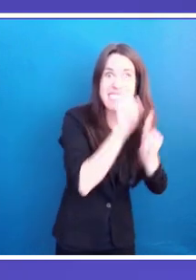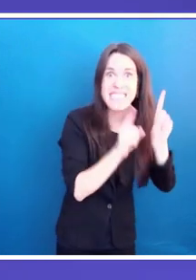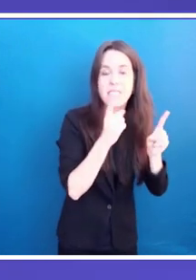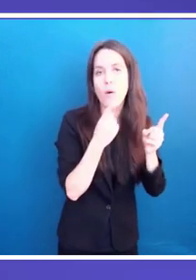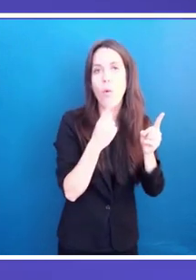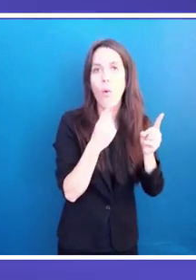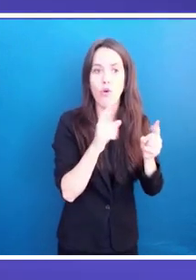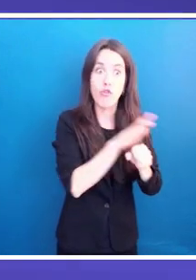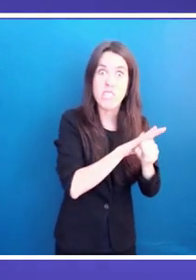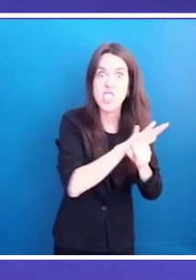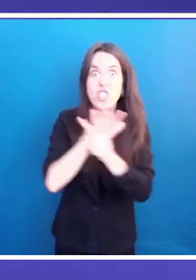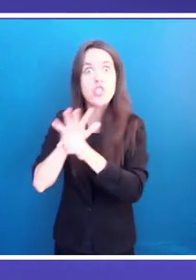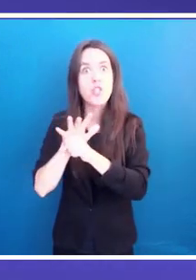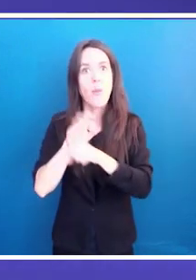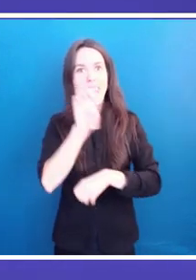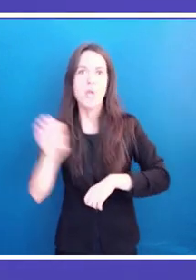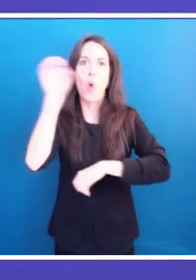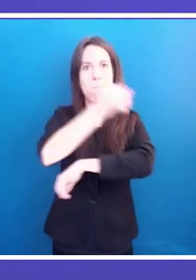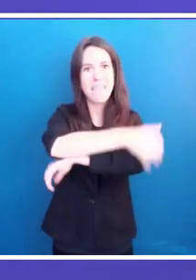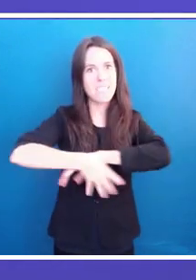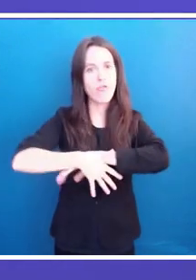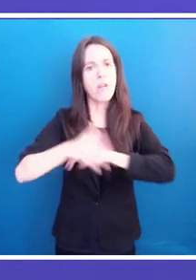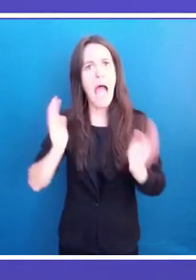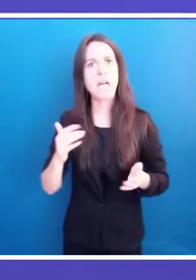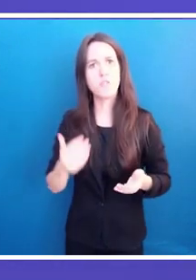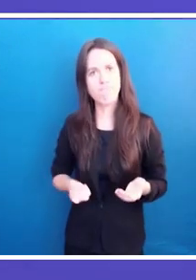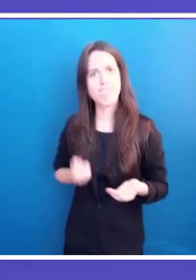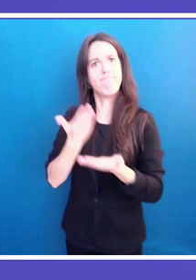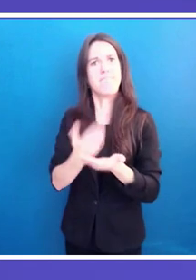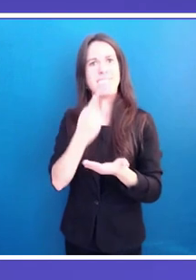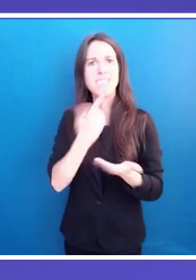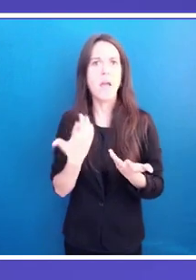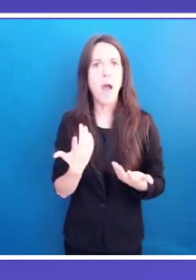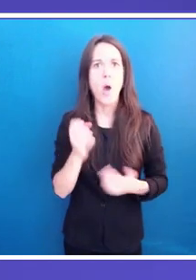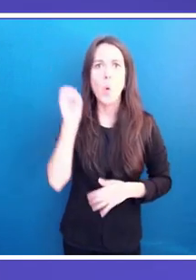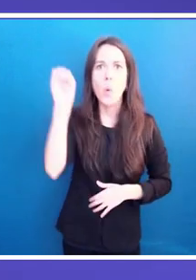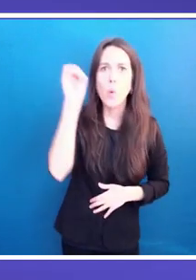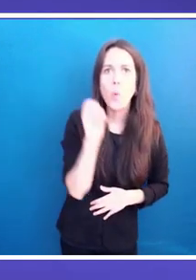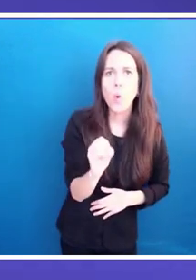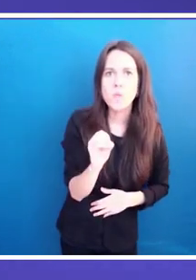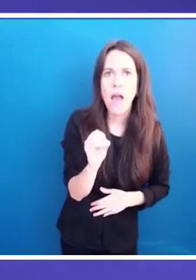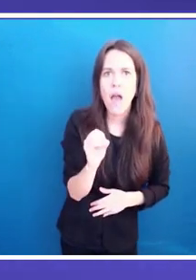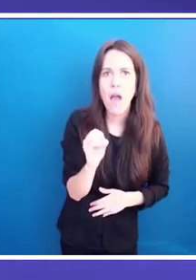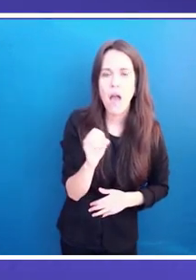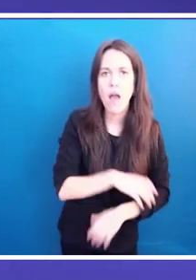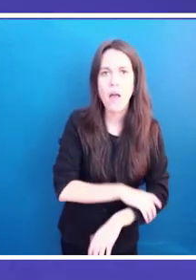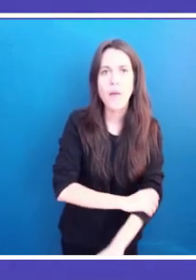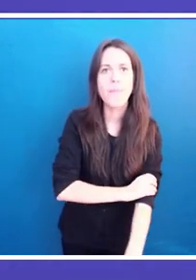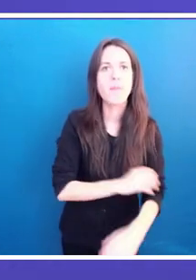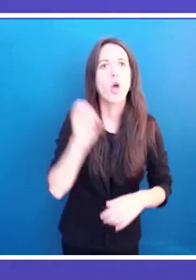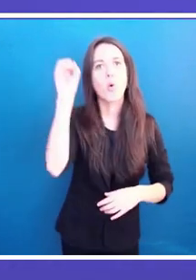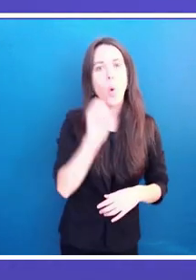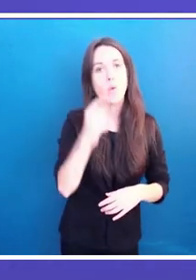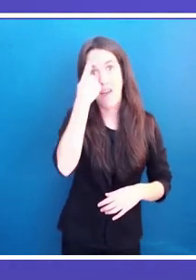position in favour of equality of gender, political mentoring and